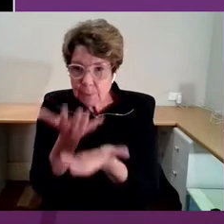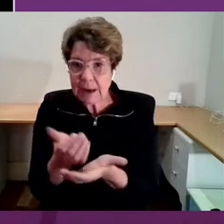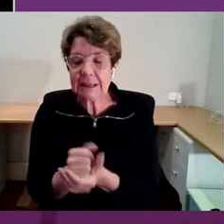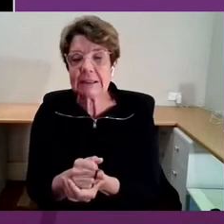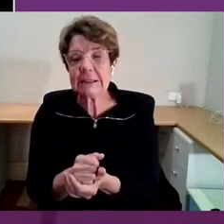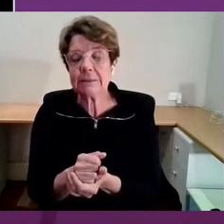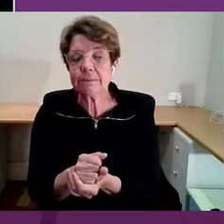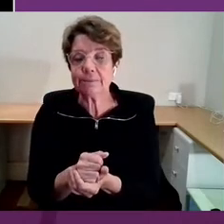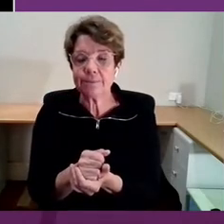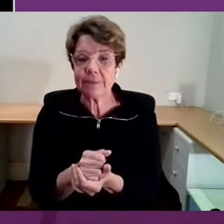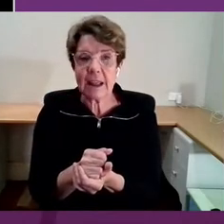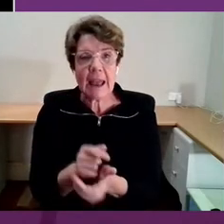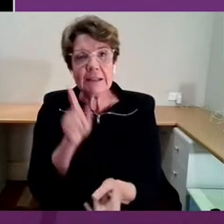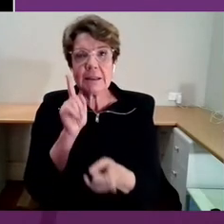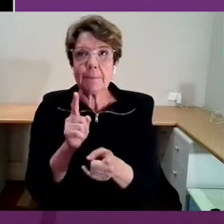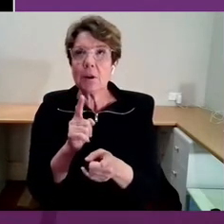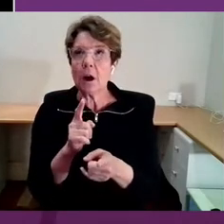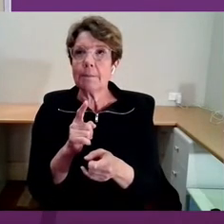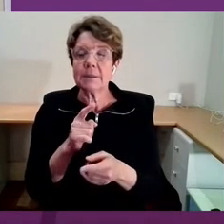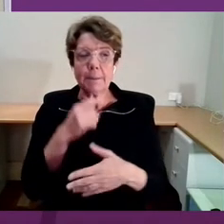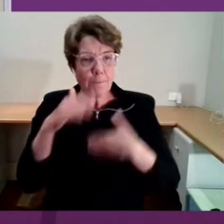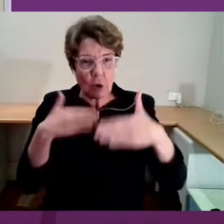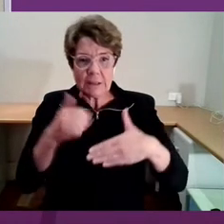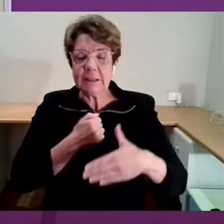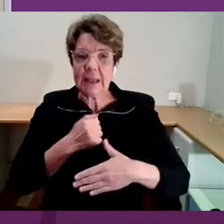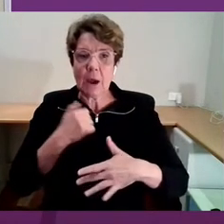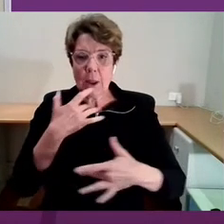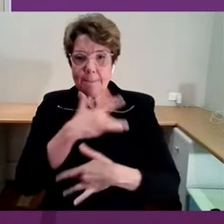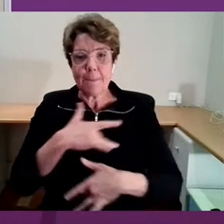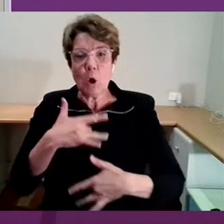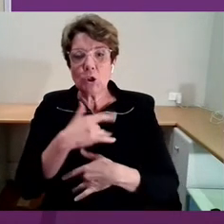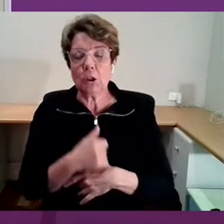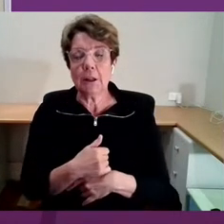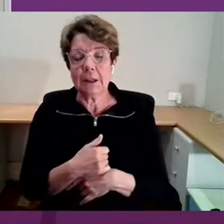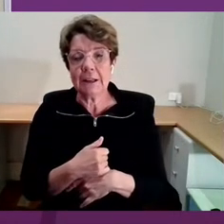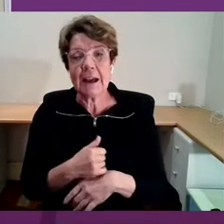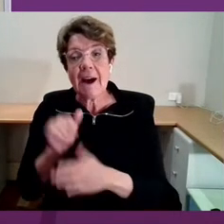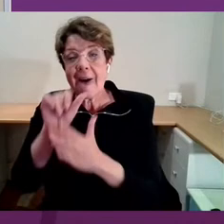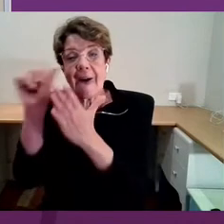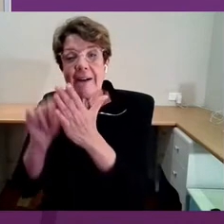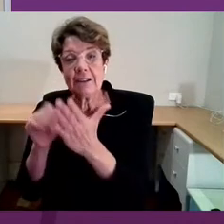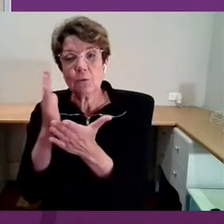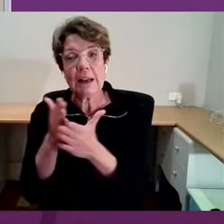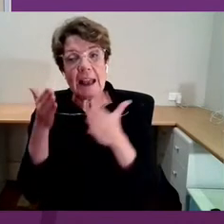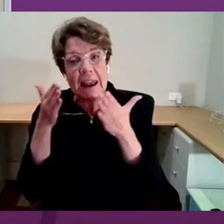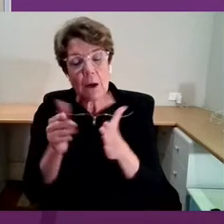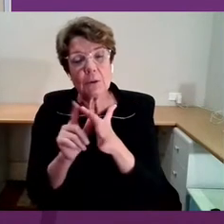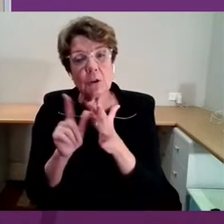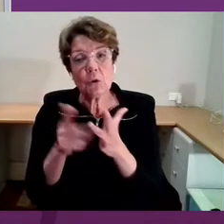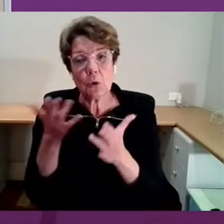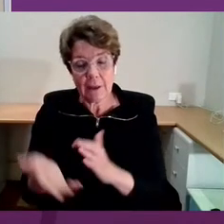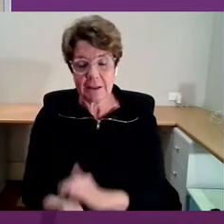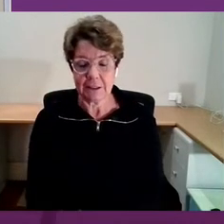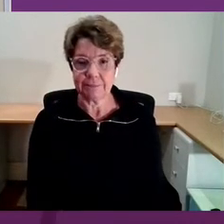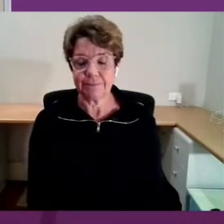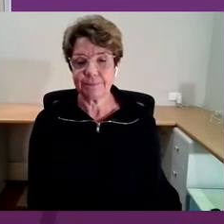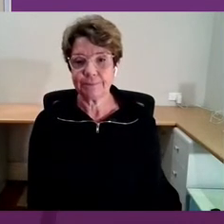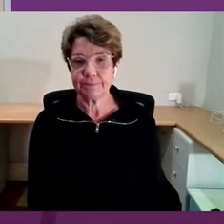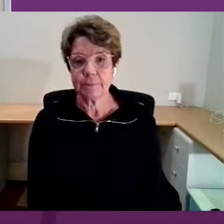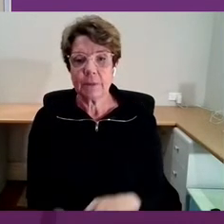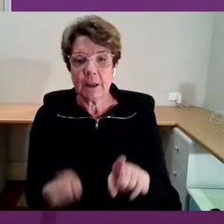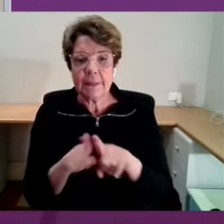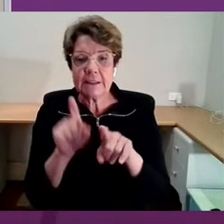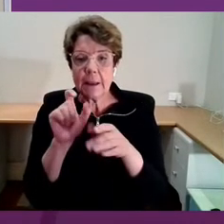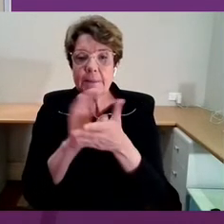with our emotions. And the arts is sensational at allowing us to do those things. As Christine Morgan